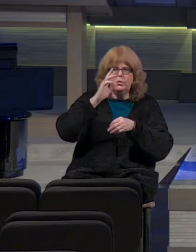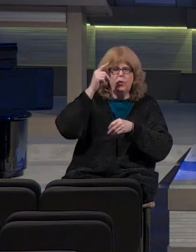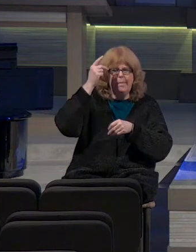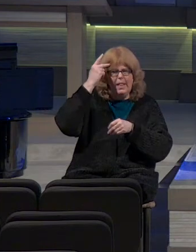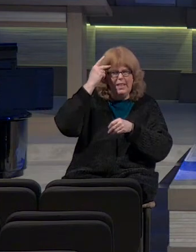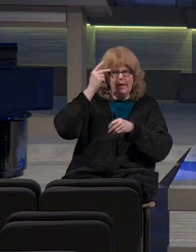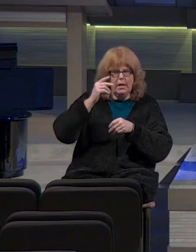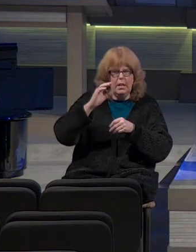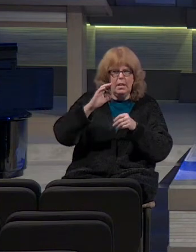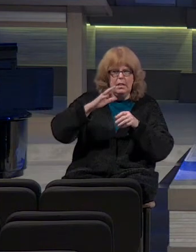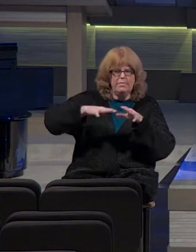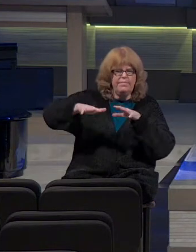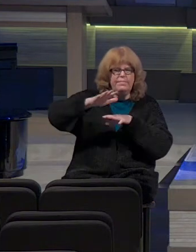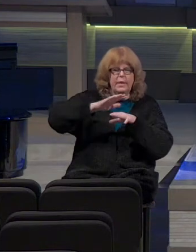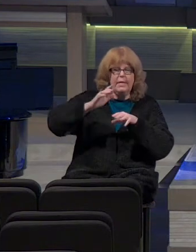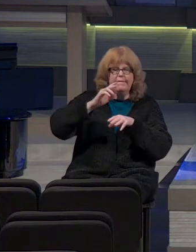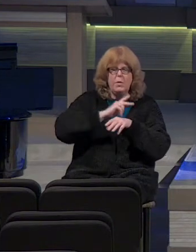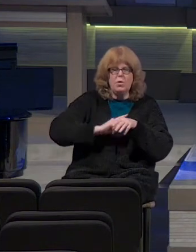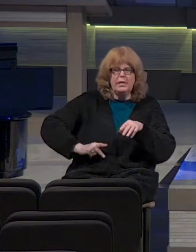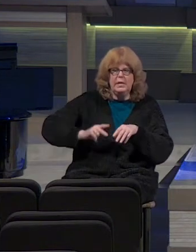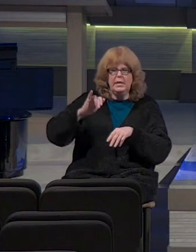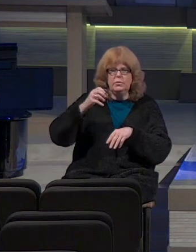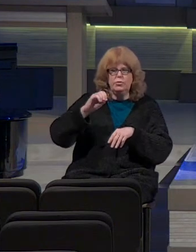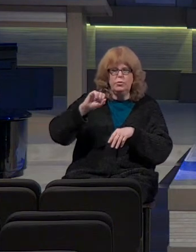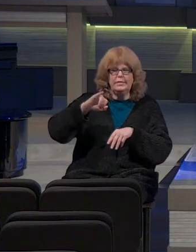climate for King Josiah.